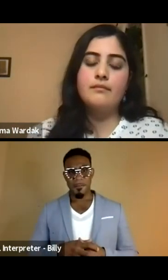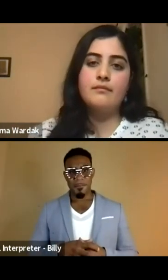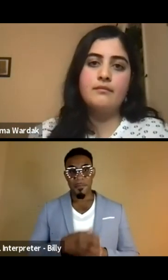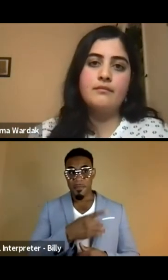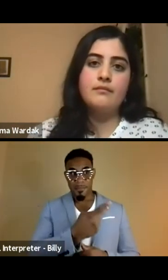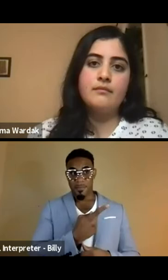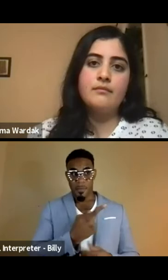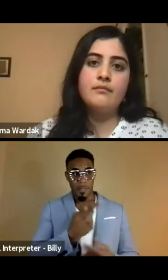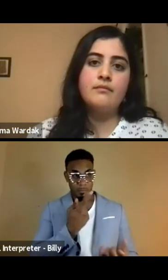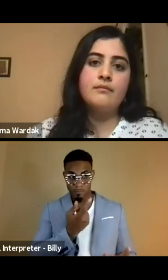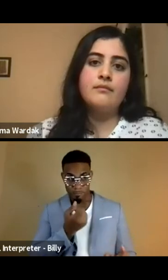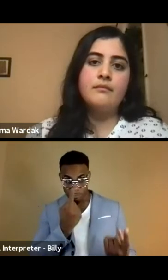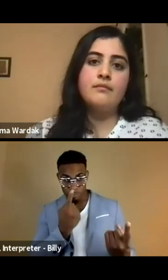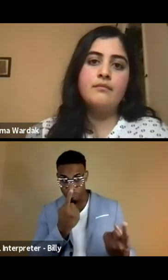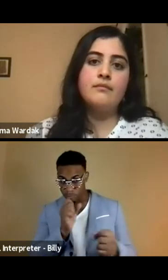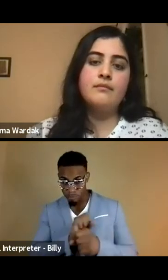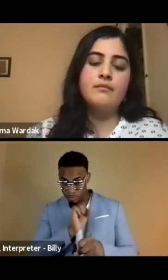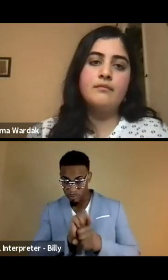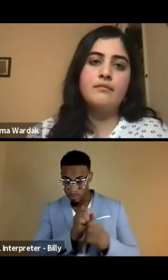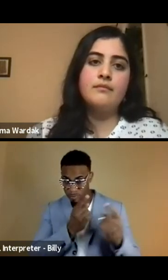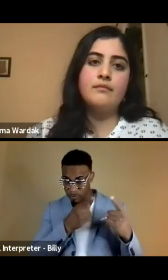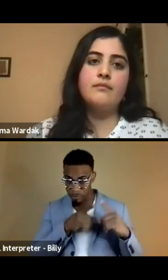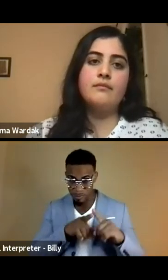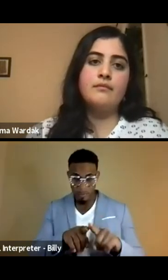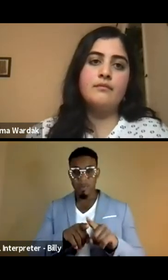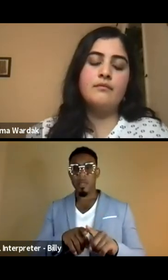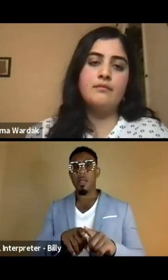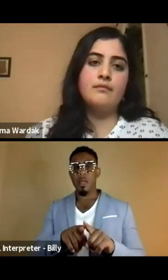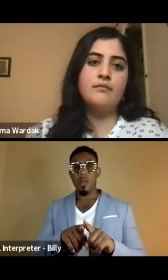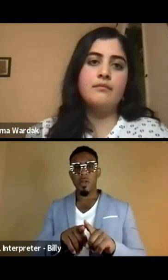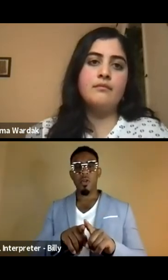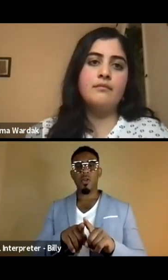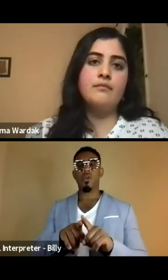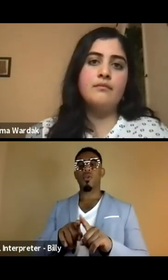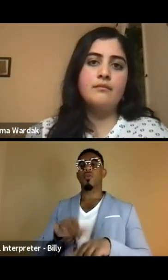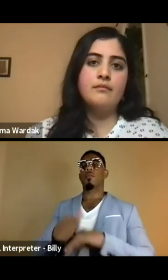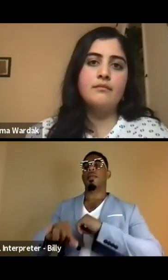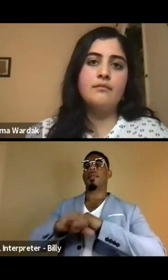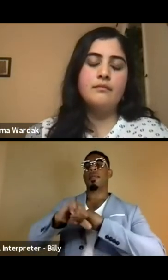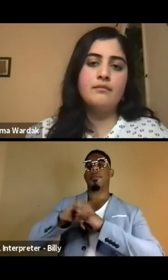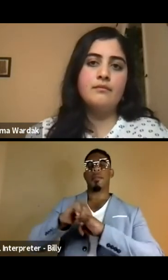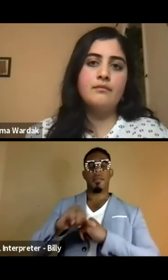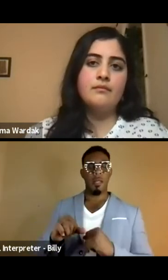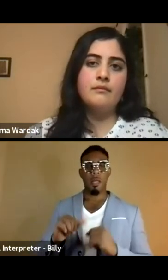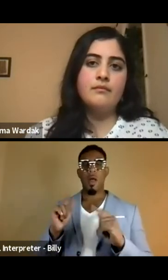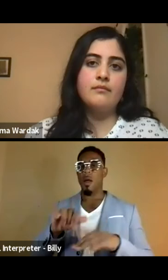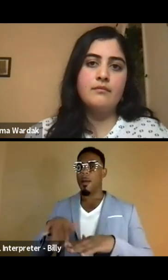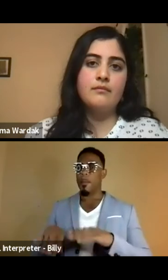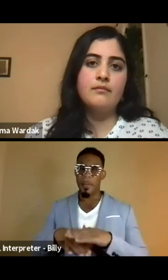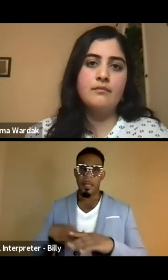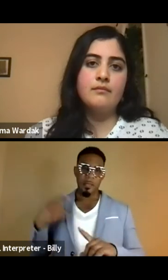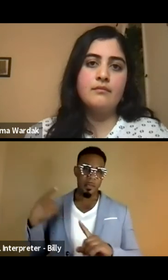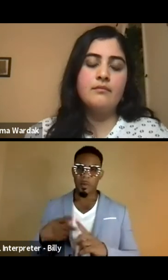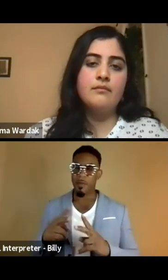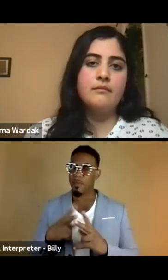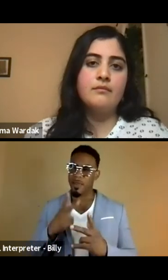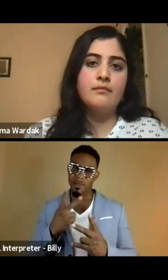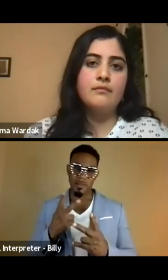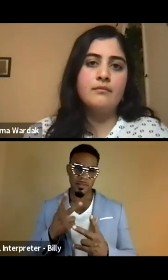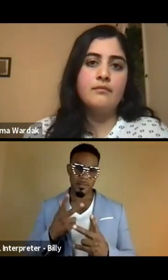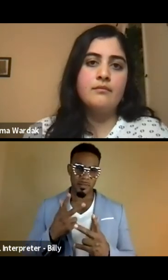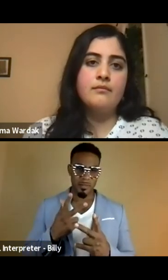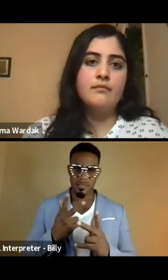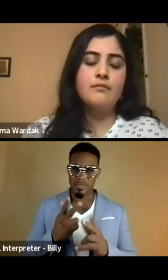she and I, you know, work really, uh, close together to put this campaign together. And it's all basically very intricate